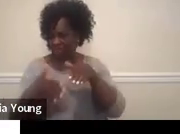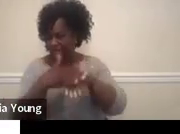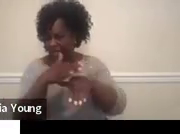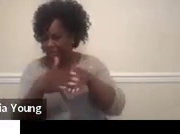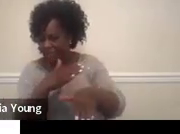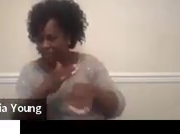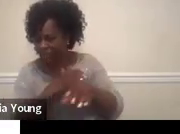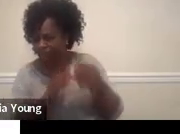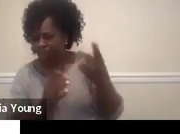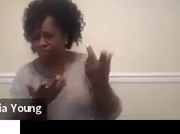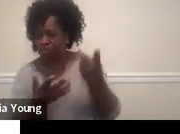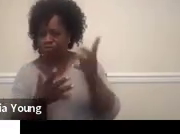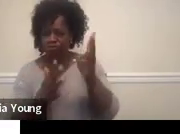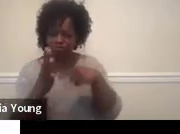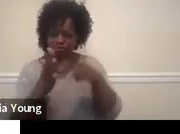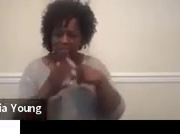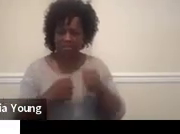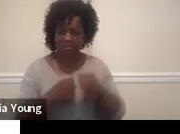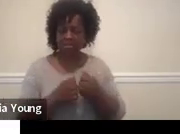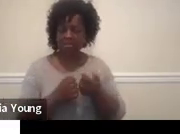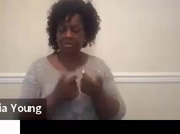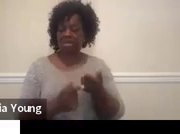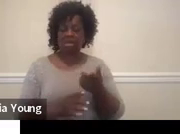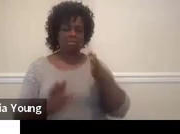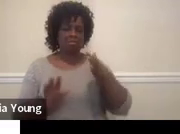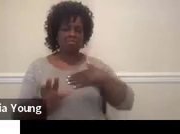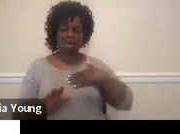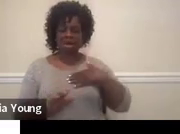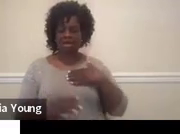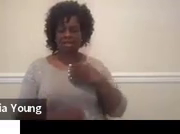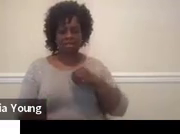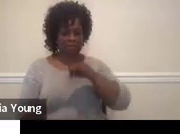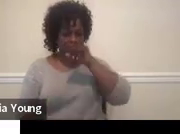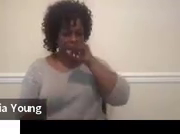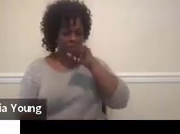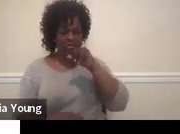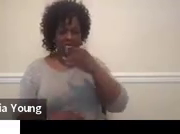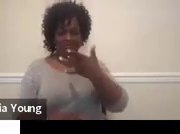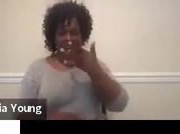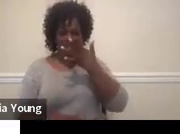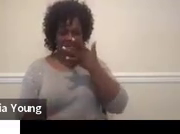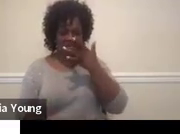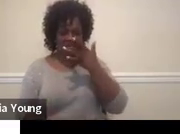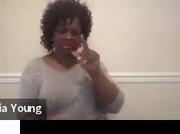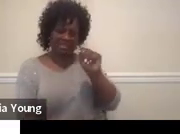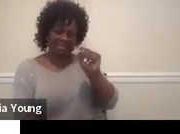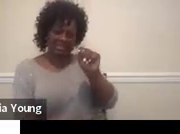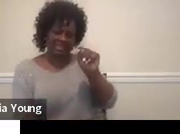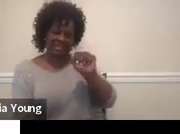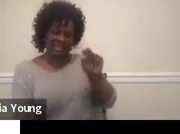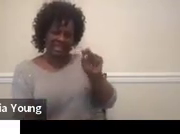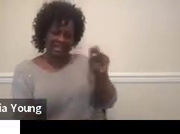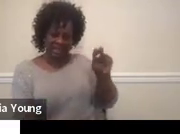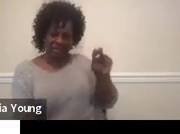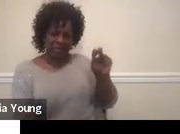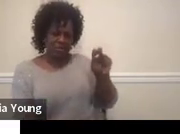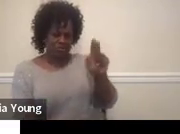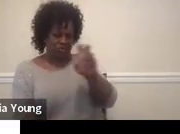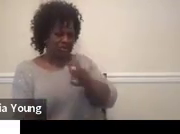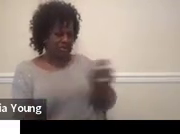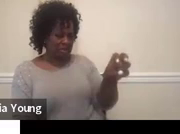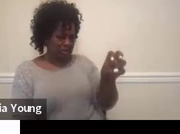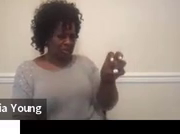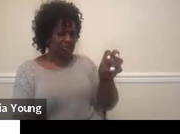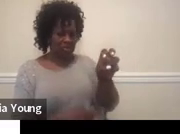And then my ultimate favorite is Tennessee. Transition Tennessee is